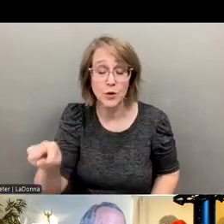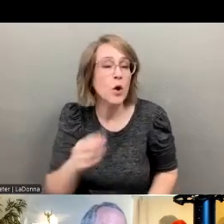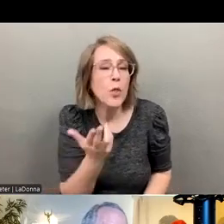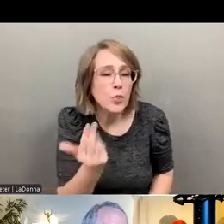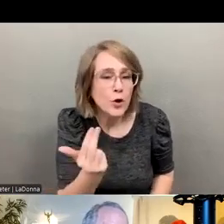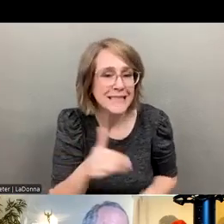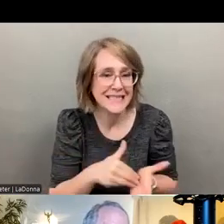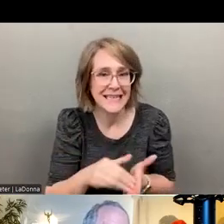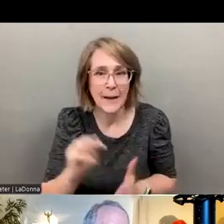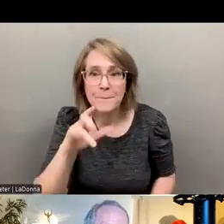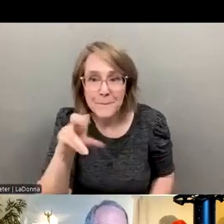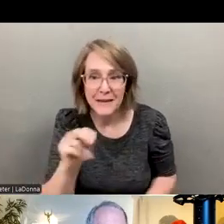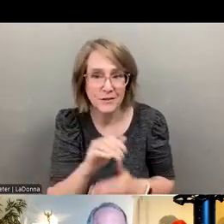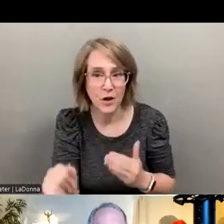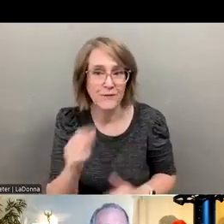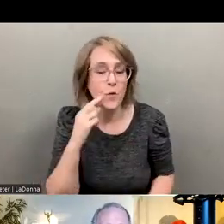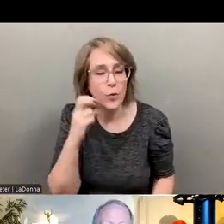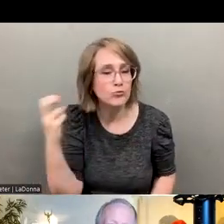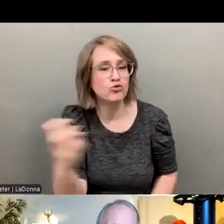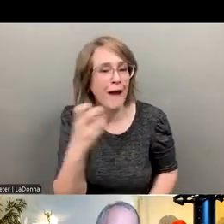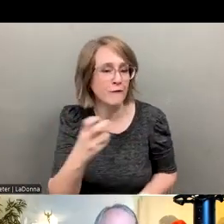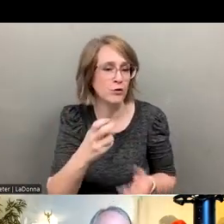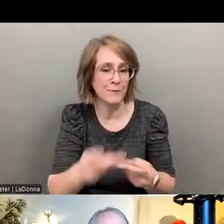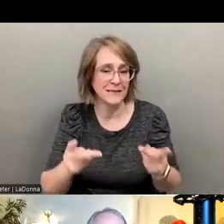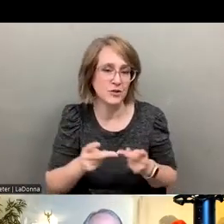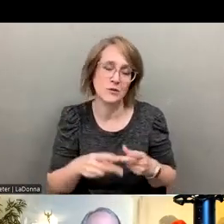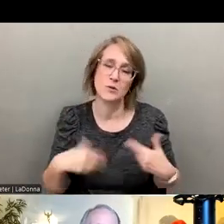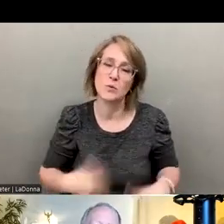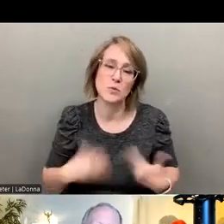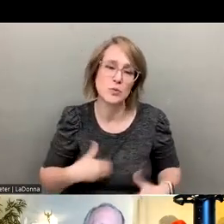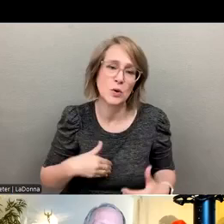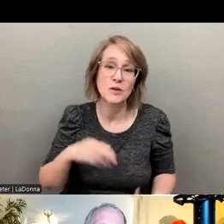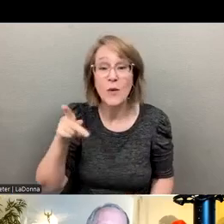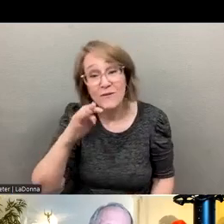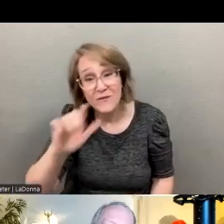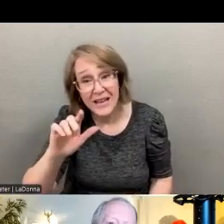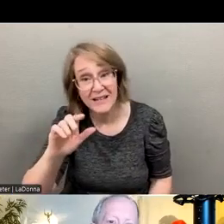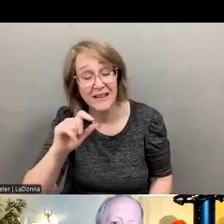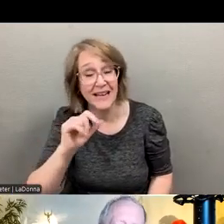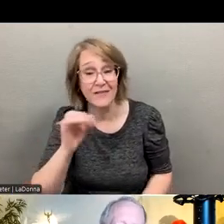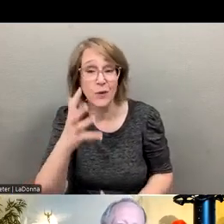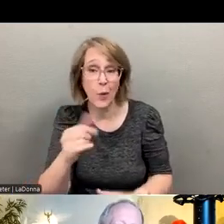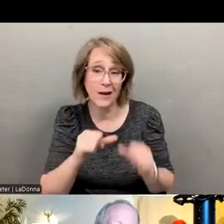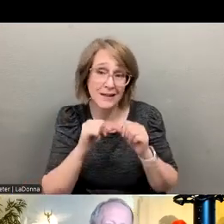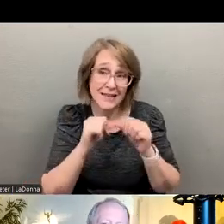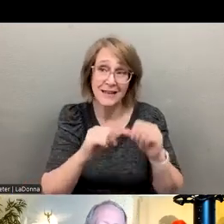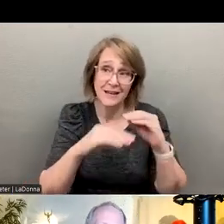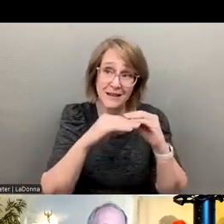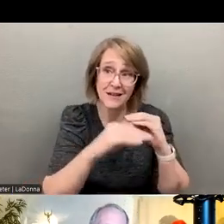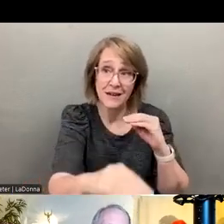million on those, those costs. So Phil, this, this ability, if we're going to have a sustainable, predictable